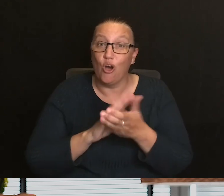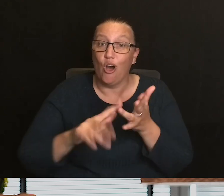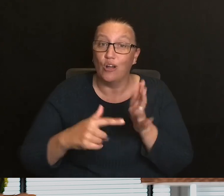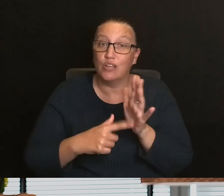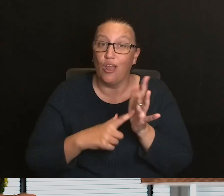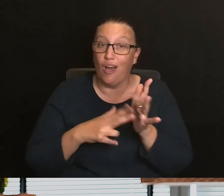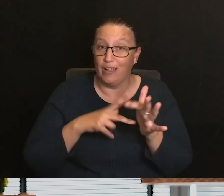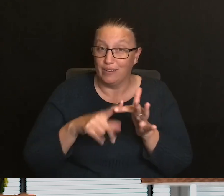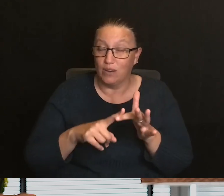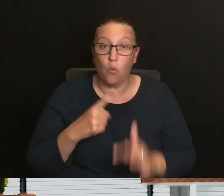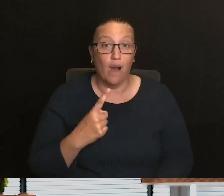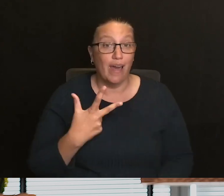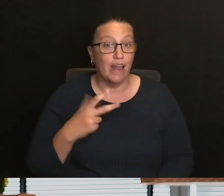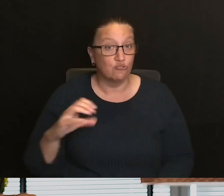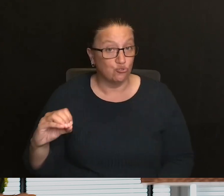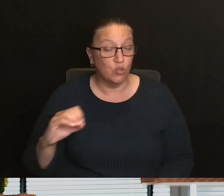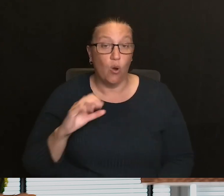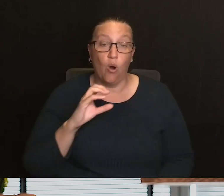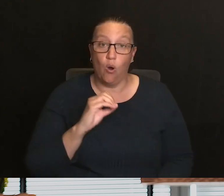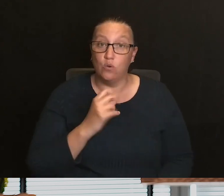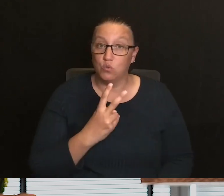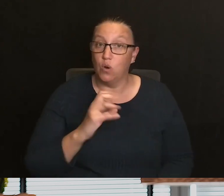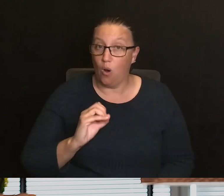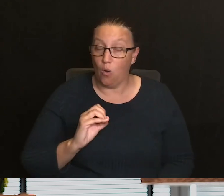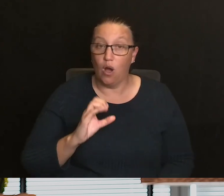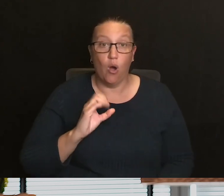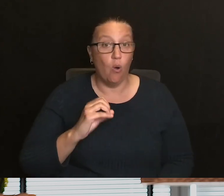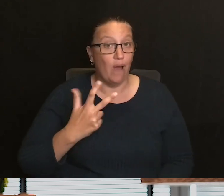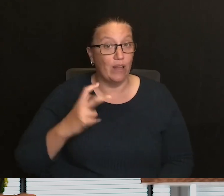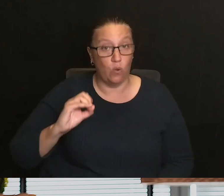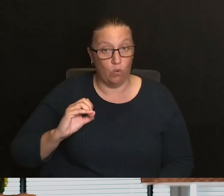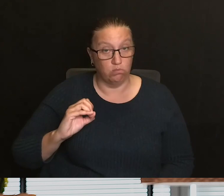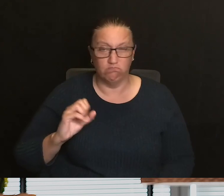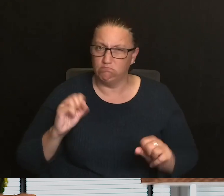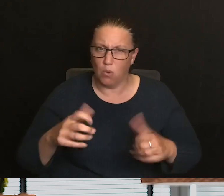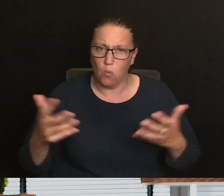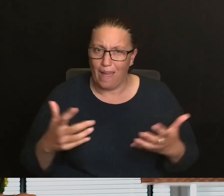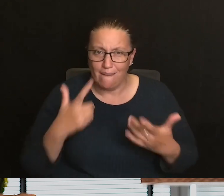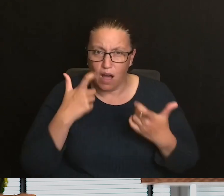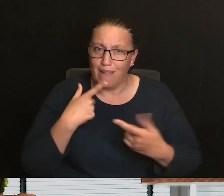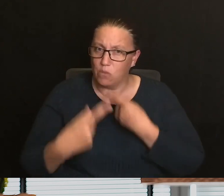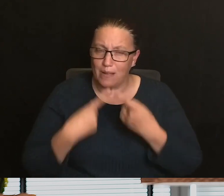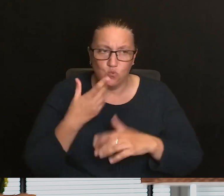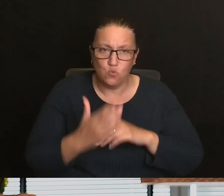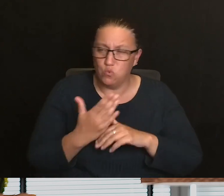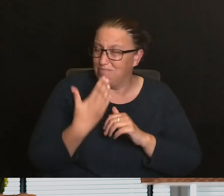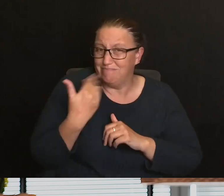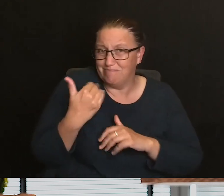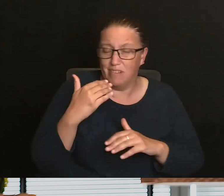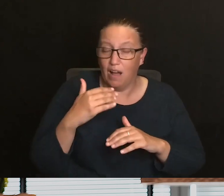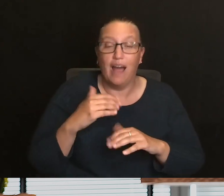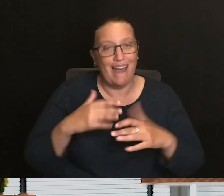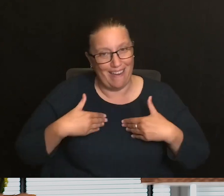1800 020 080 and remember you can always find the latest information at health